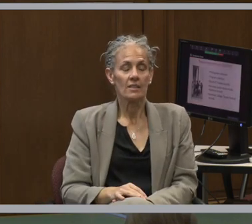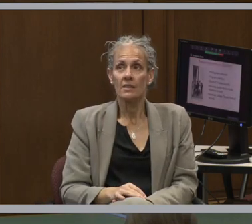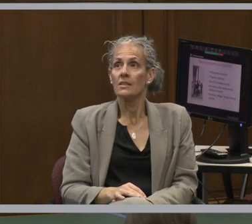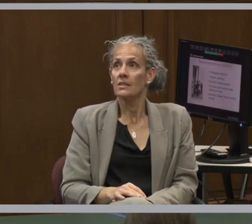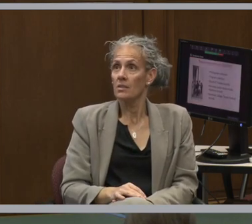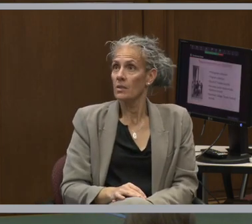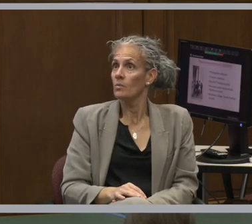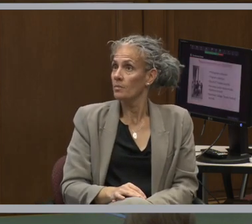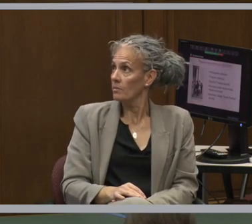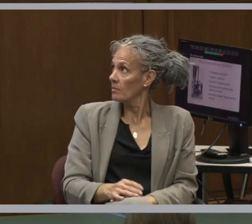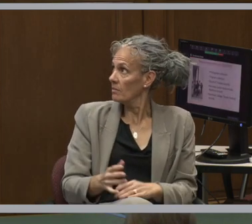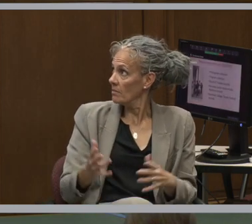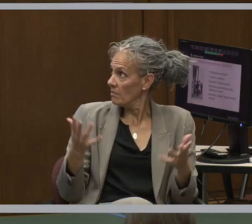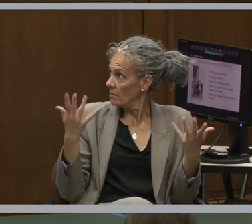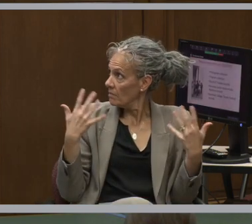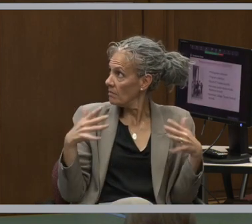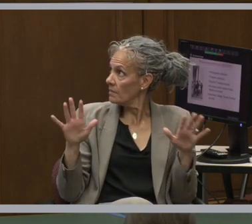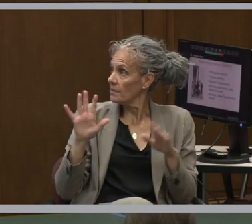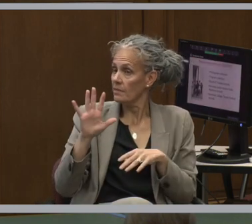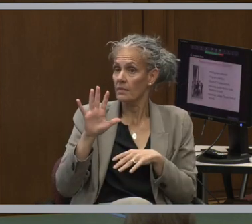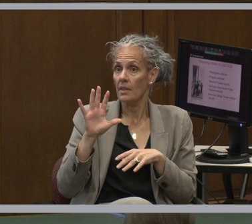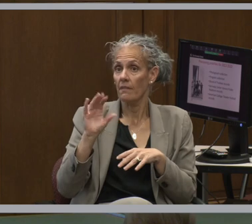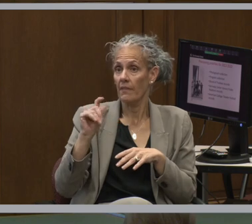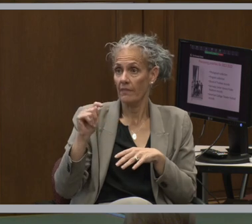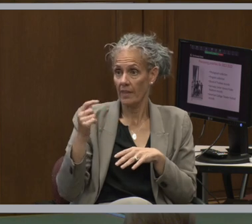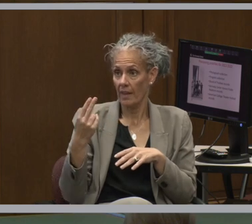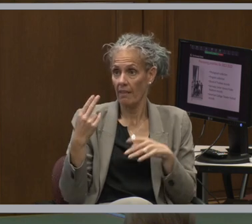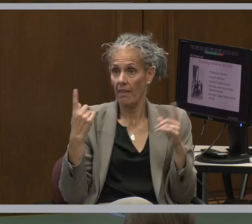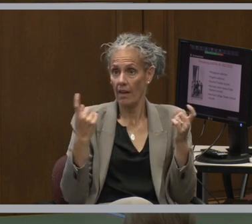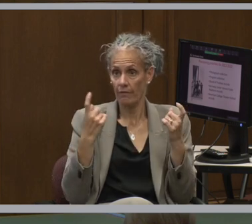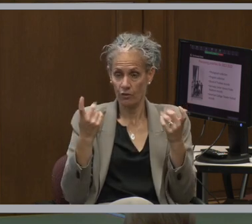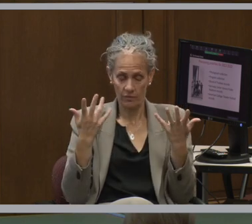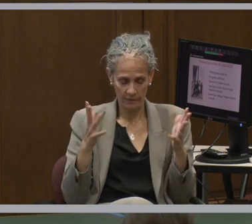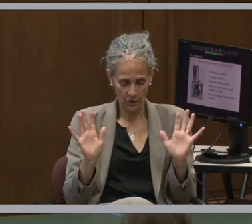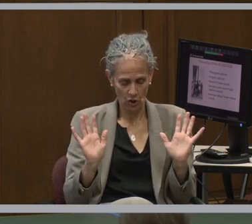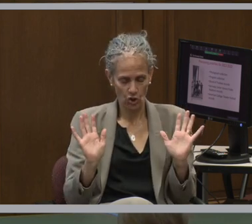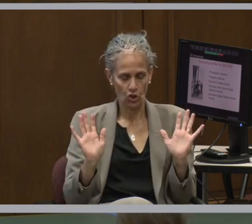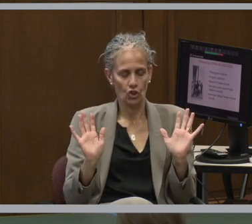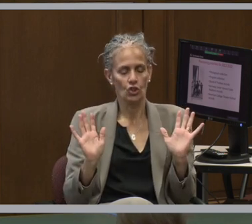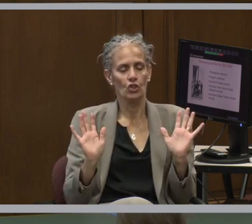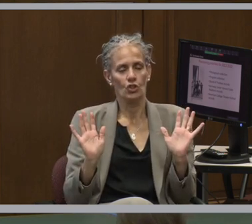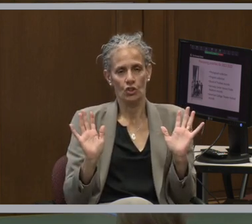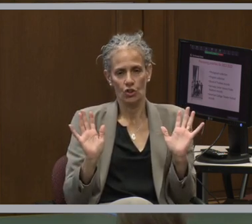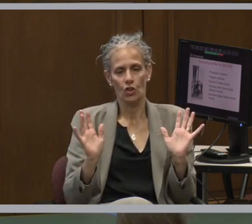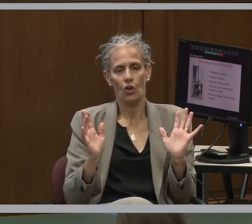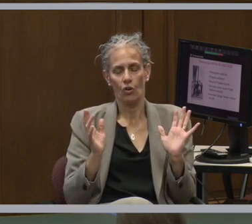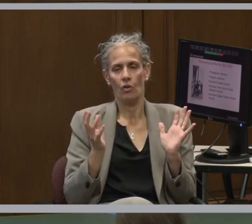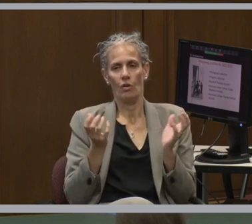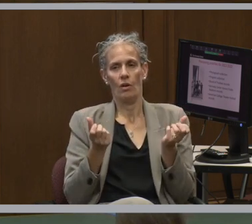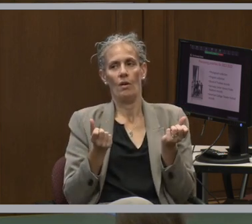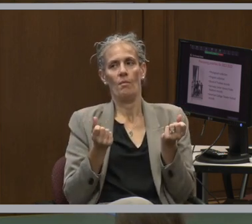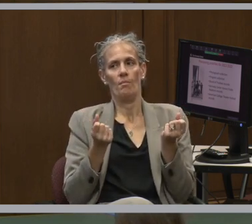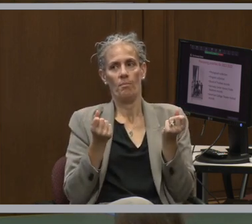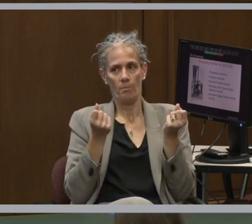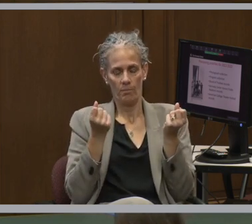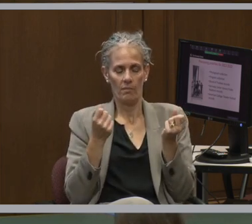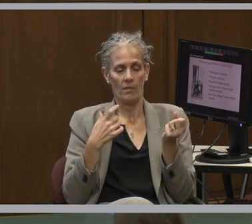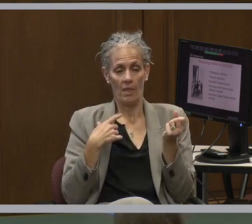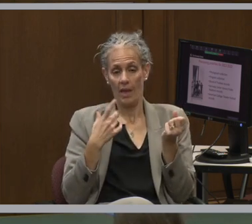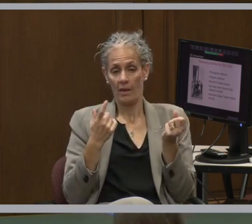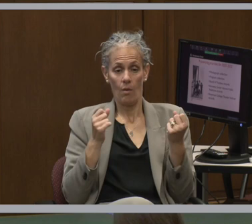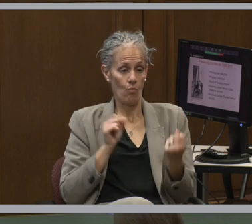So once we had the 50th anniversary behind us, like I said, we took a multi-pronged approach. And even as we were focusing